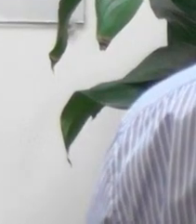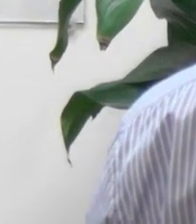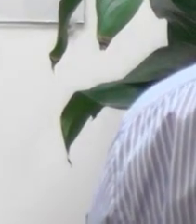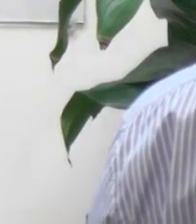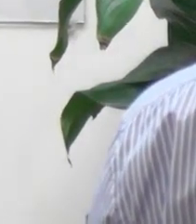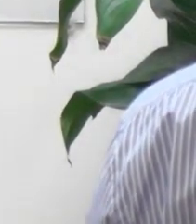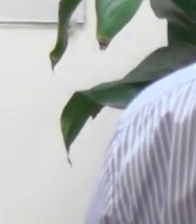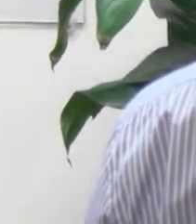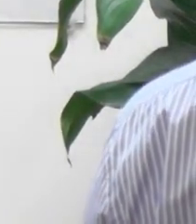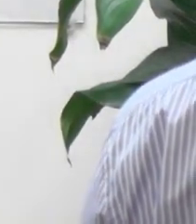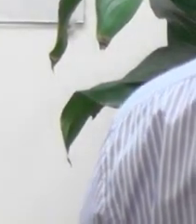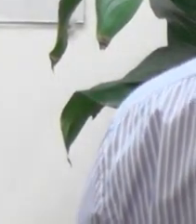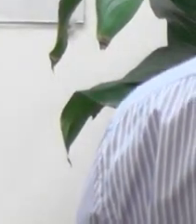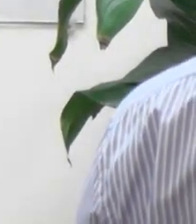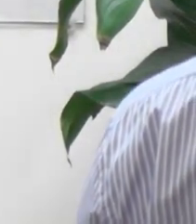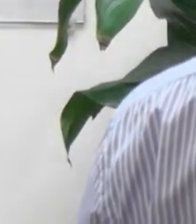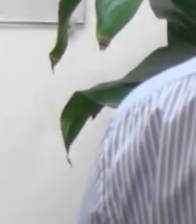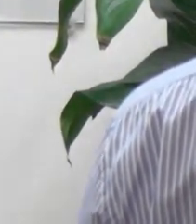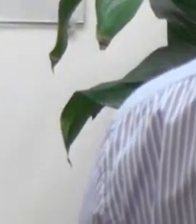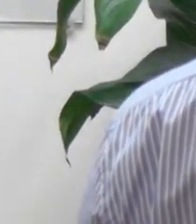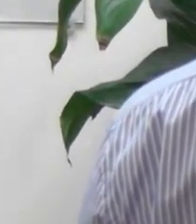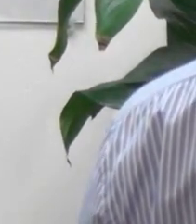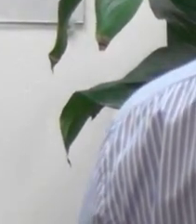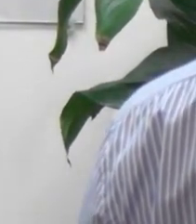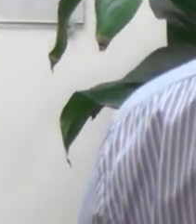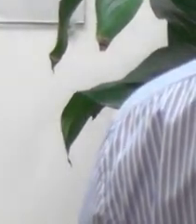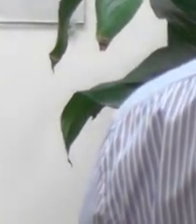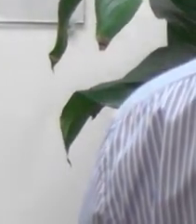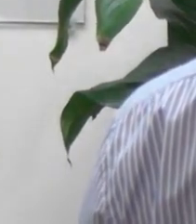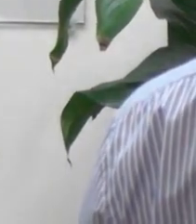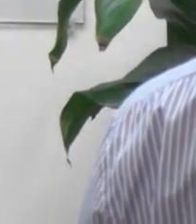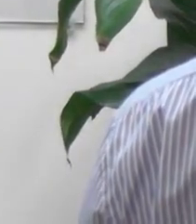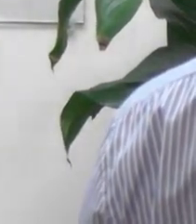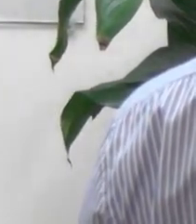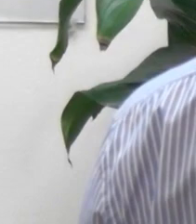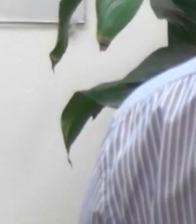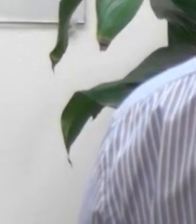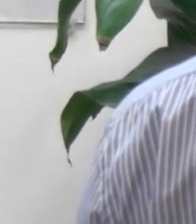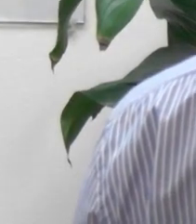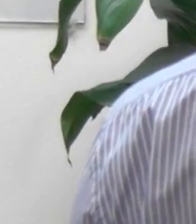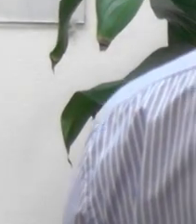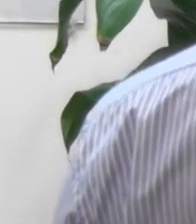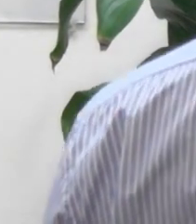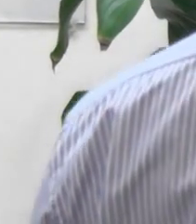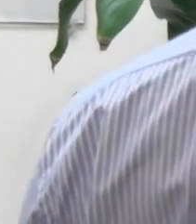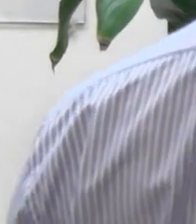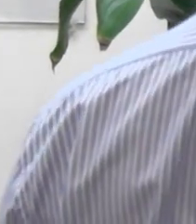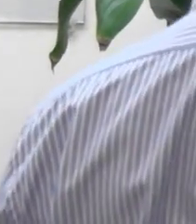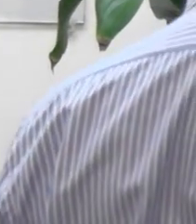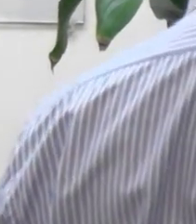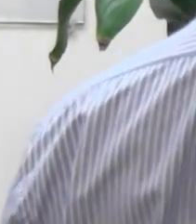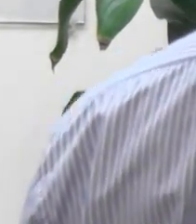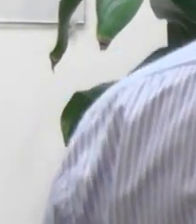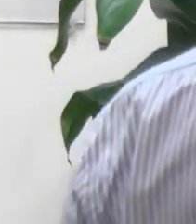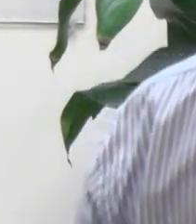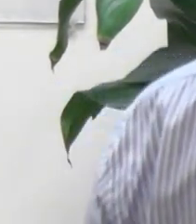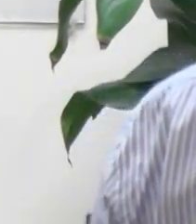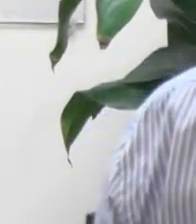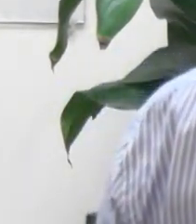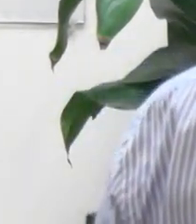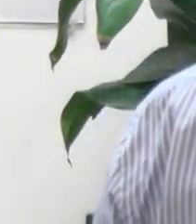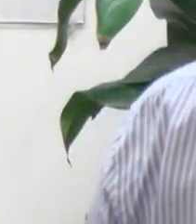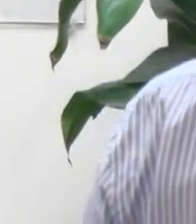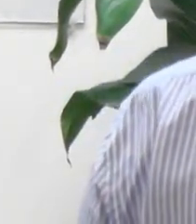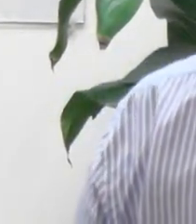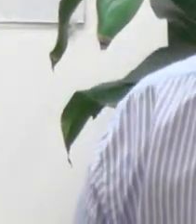Jesus, what did it do? in his death, the veil was ripped and now we have direct access before it was